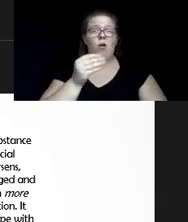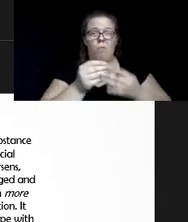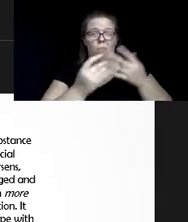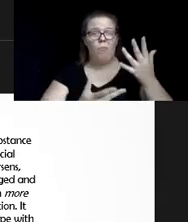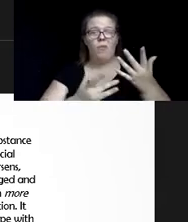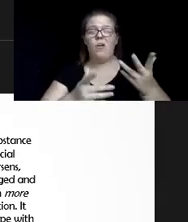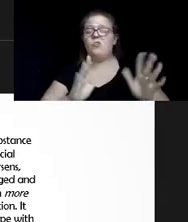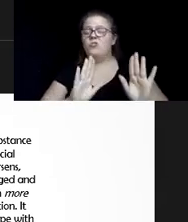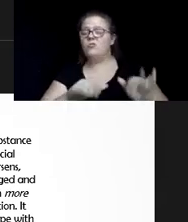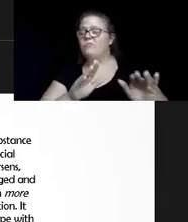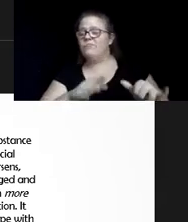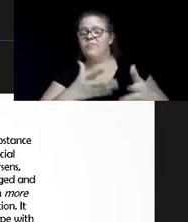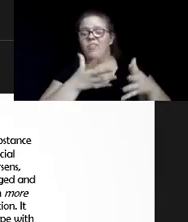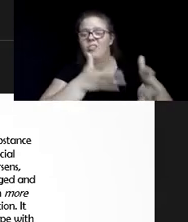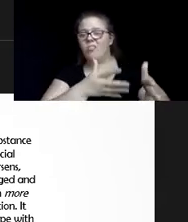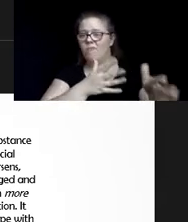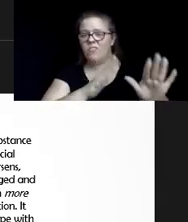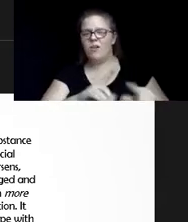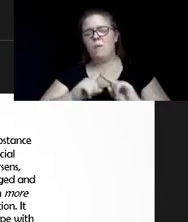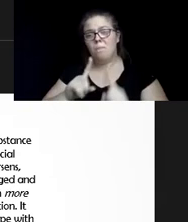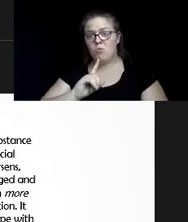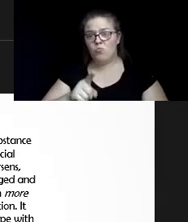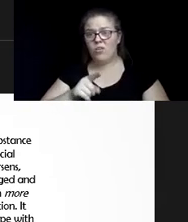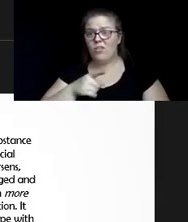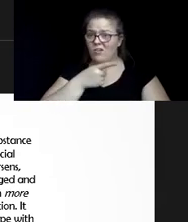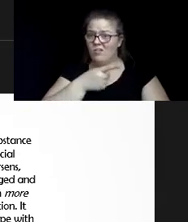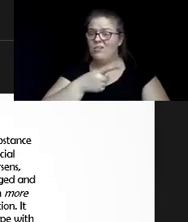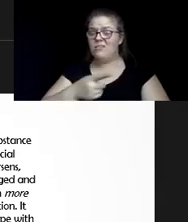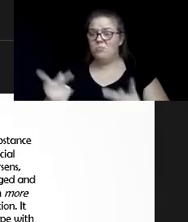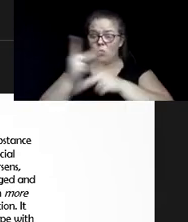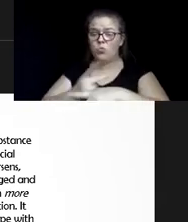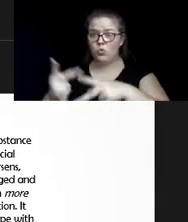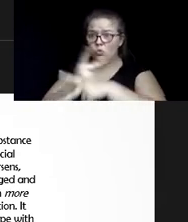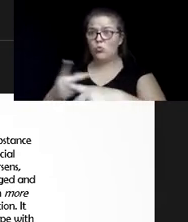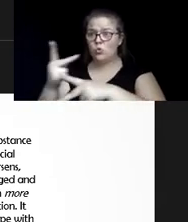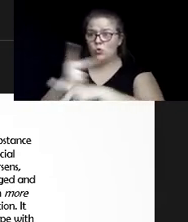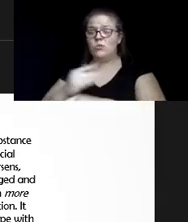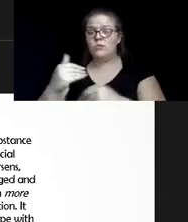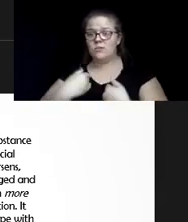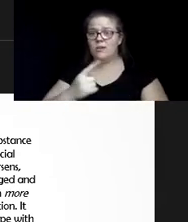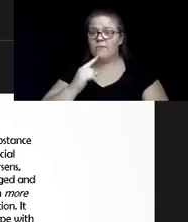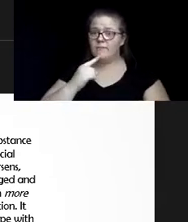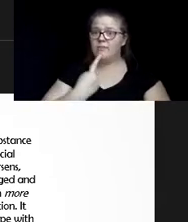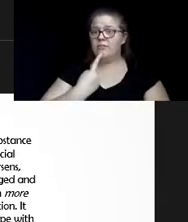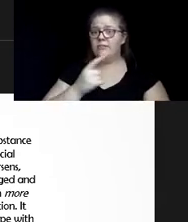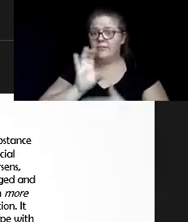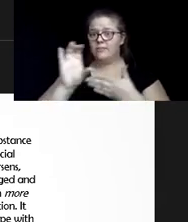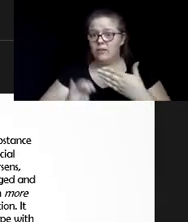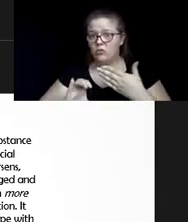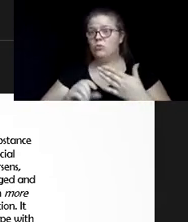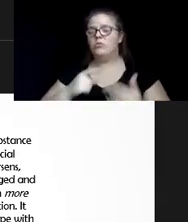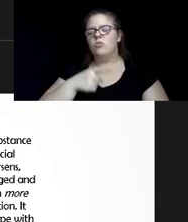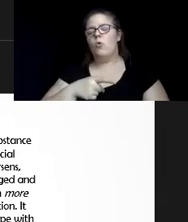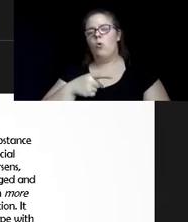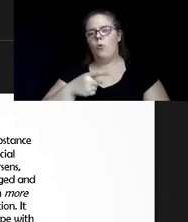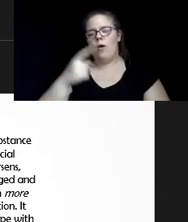leave her alone. But, you know what, these things get worse and worse and worse and they have serious consequences. So, those are some of the things that